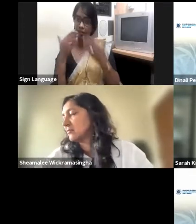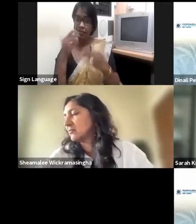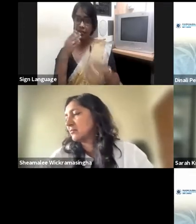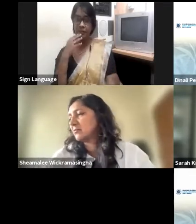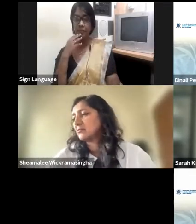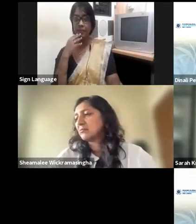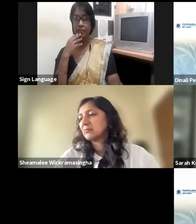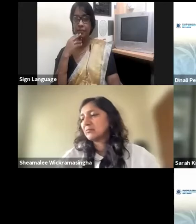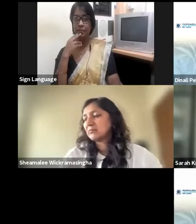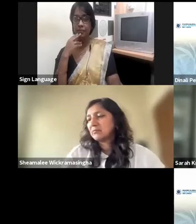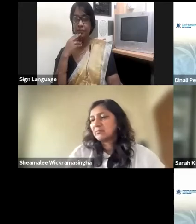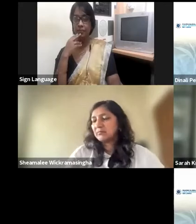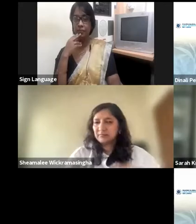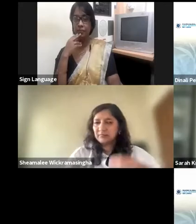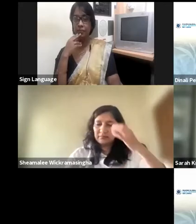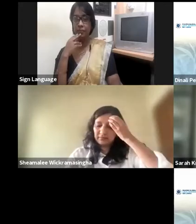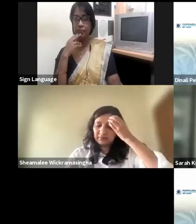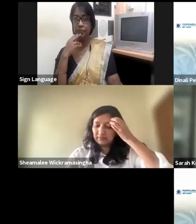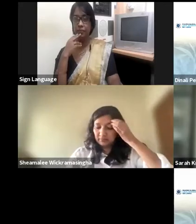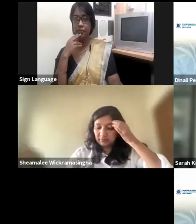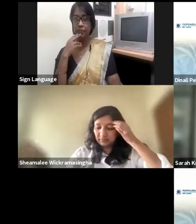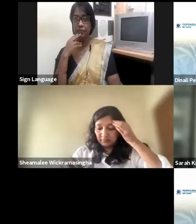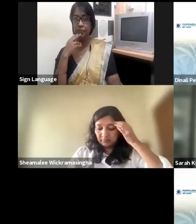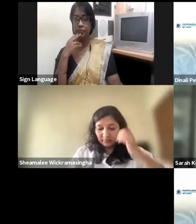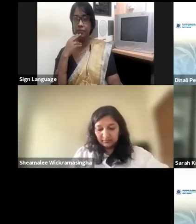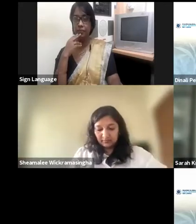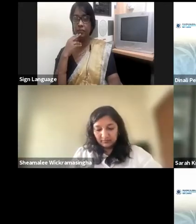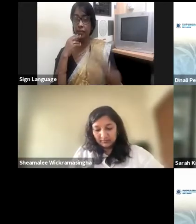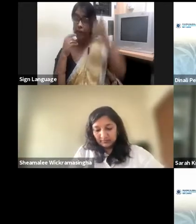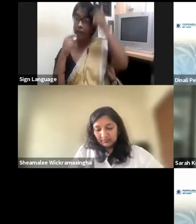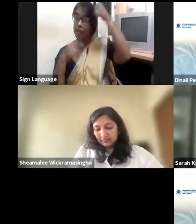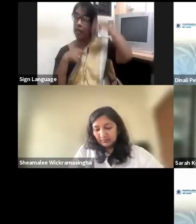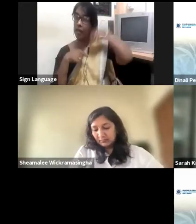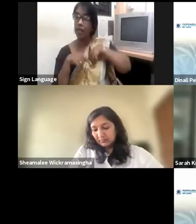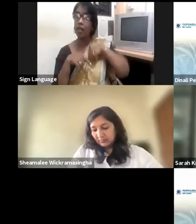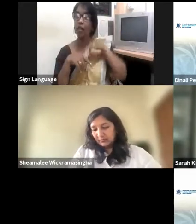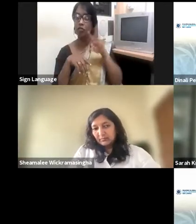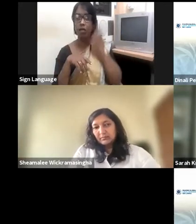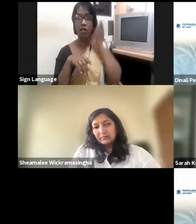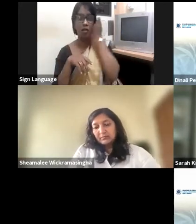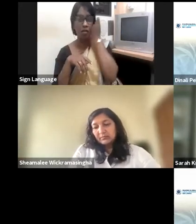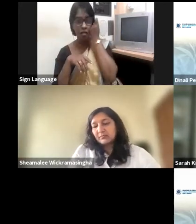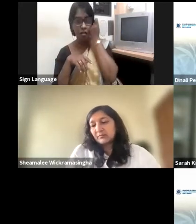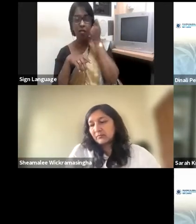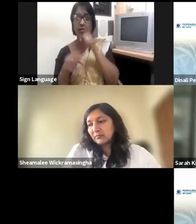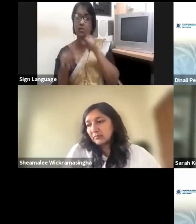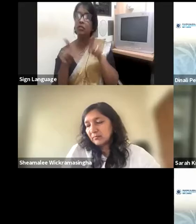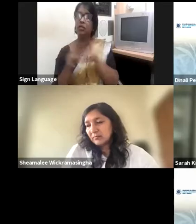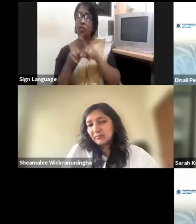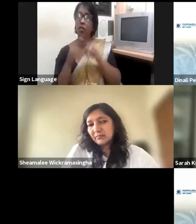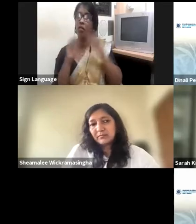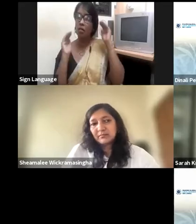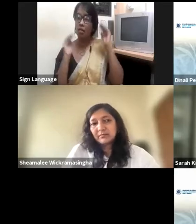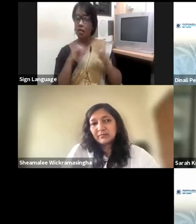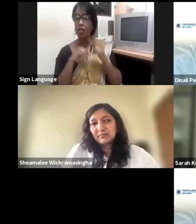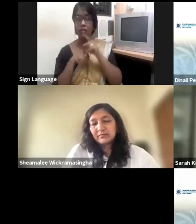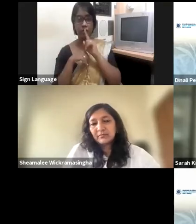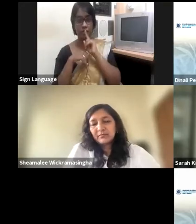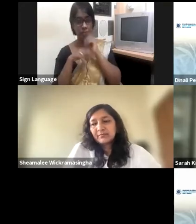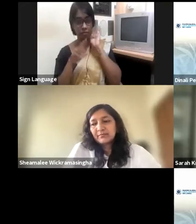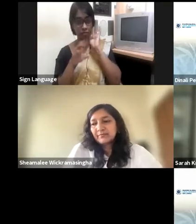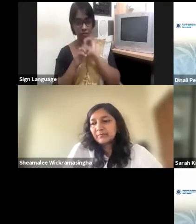bias and discrimination at the board level and different perspectives in terms of firstly being self-aware